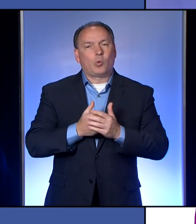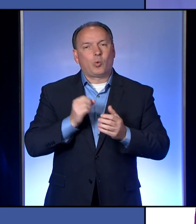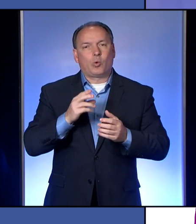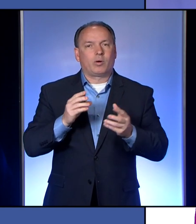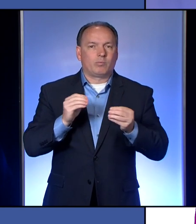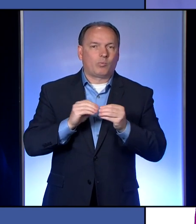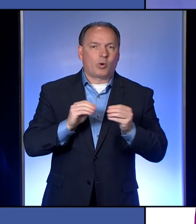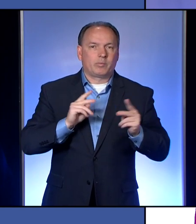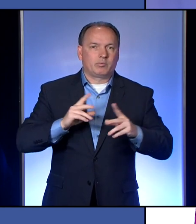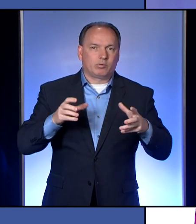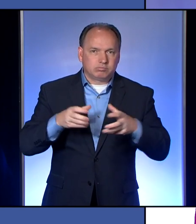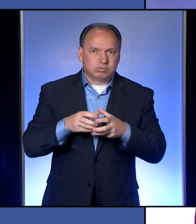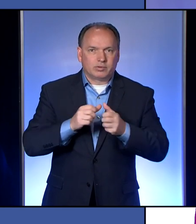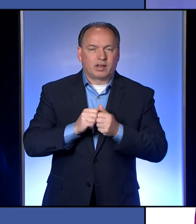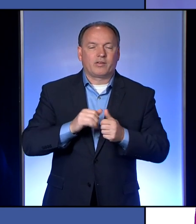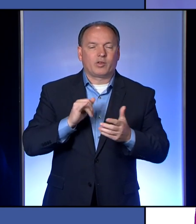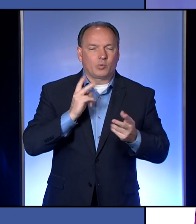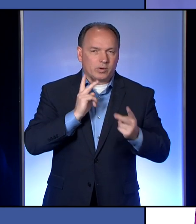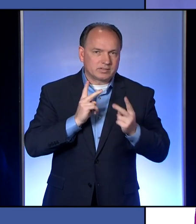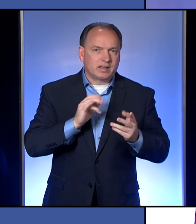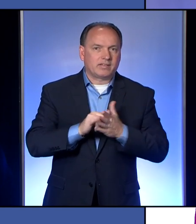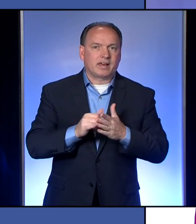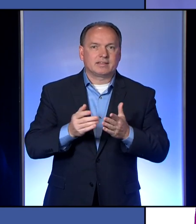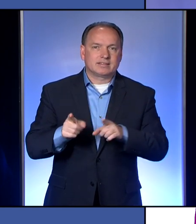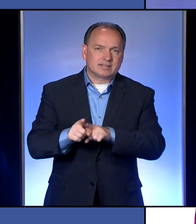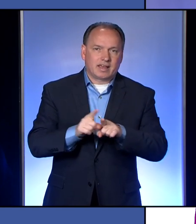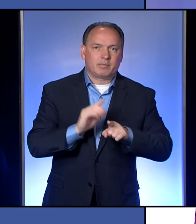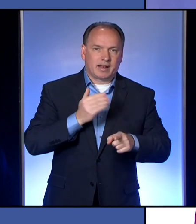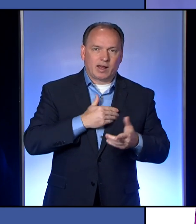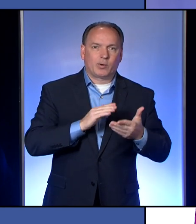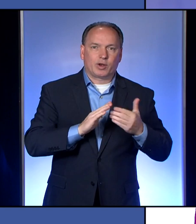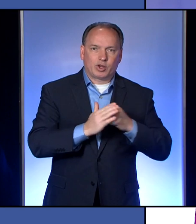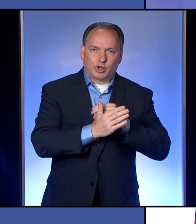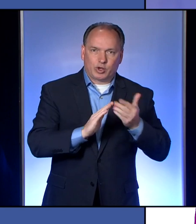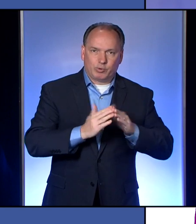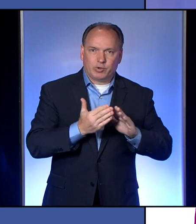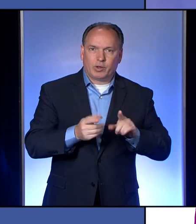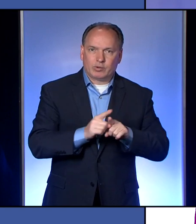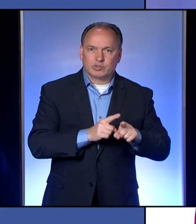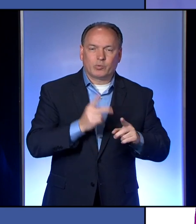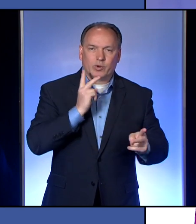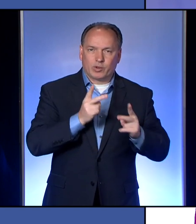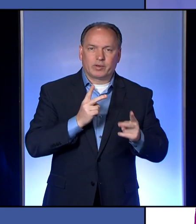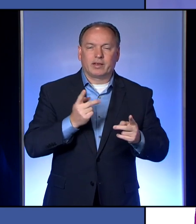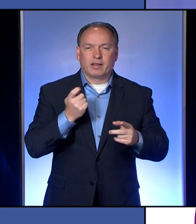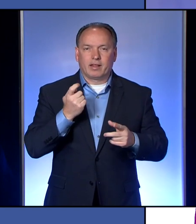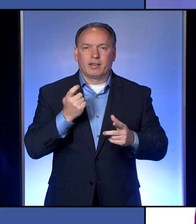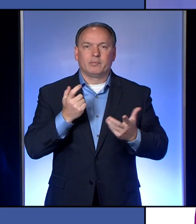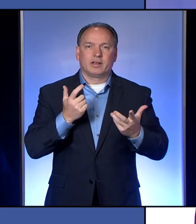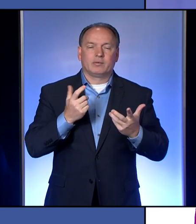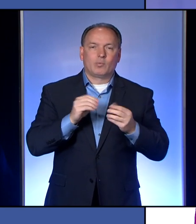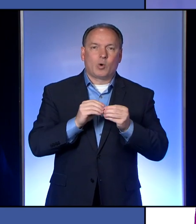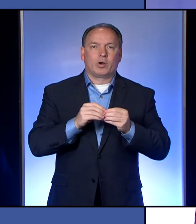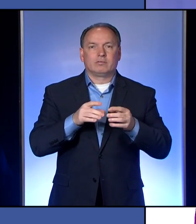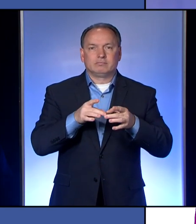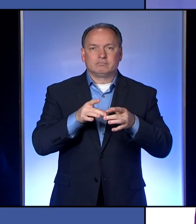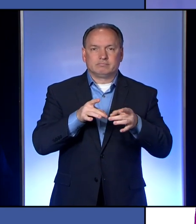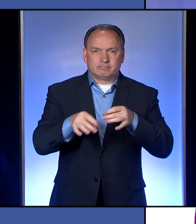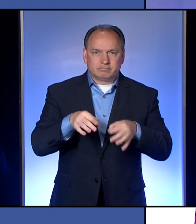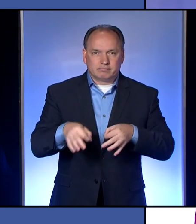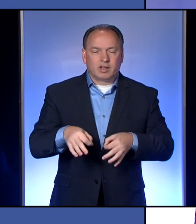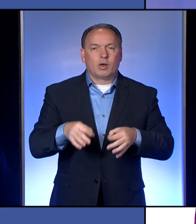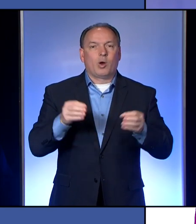So that's what we're seeing in, um, our community too. And that's why we're looking, and I've talked a little bit about this, about getting out and doing more